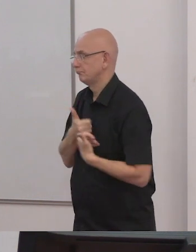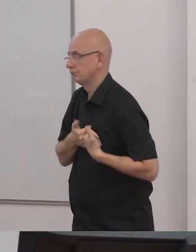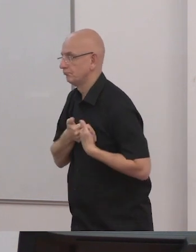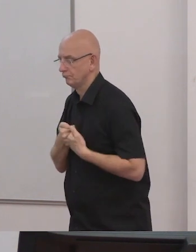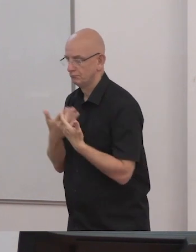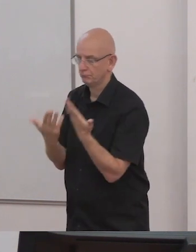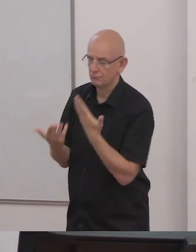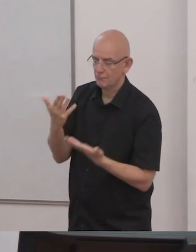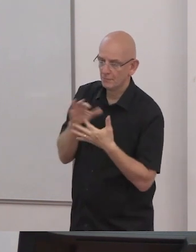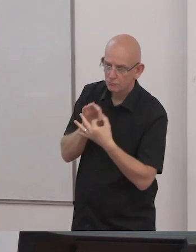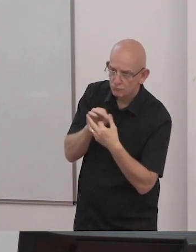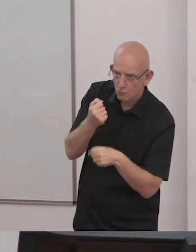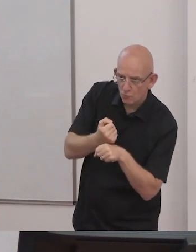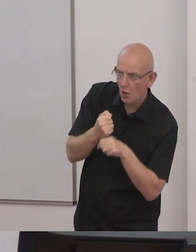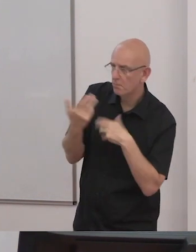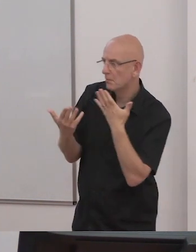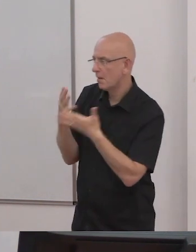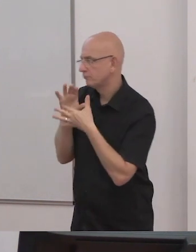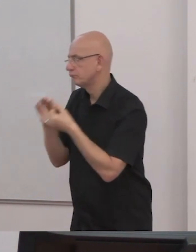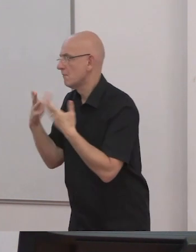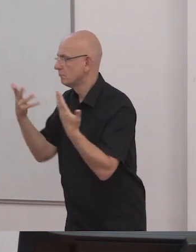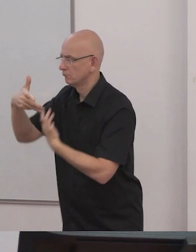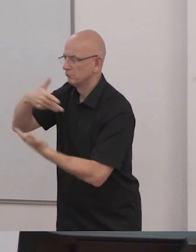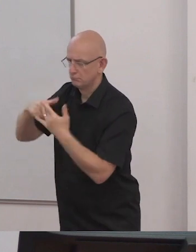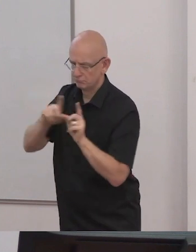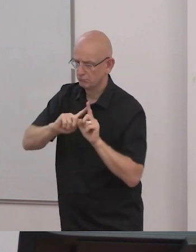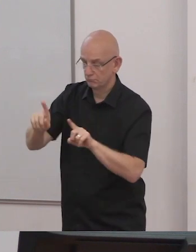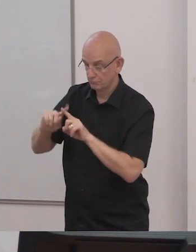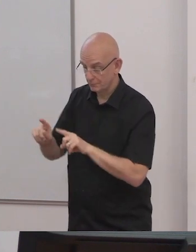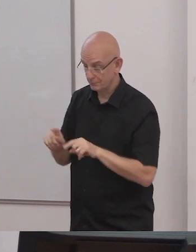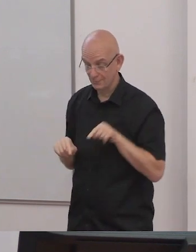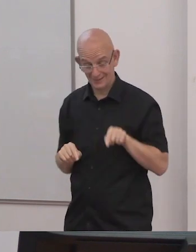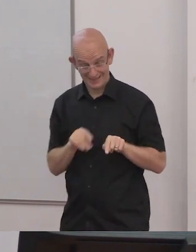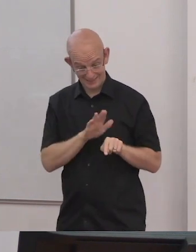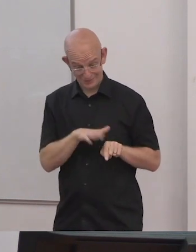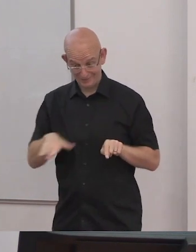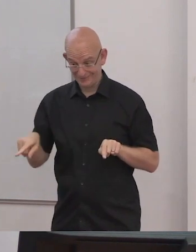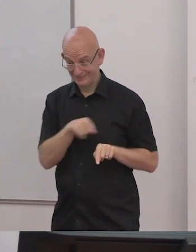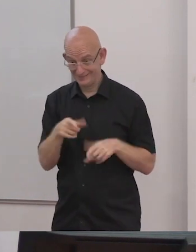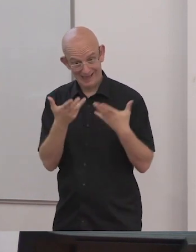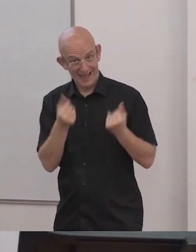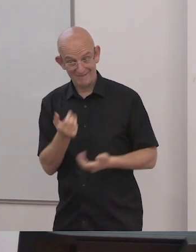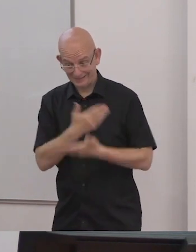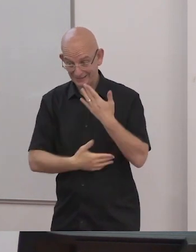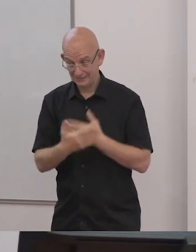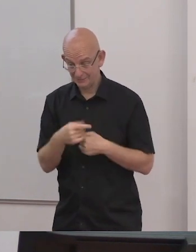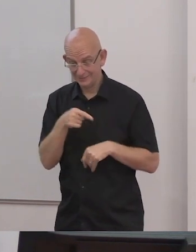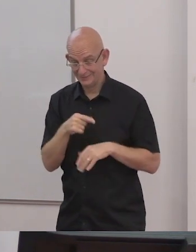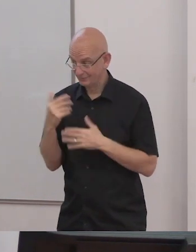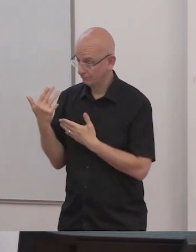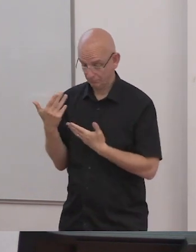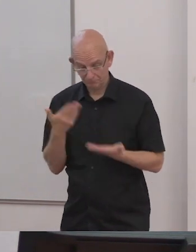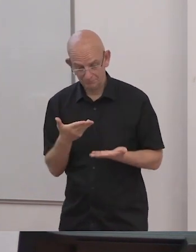is a process to just deny them human rights on a larger,